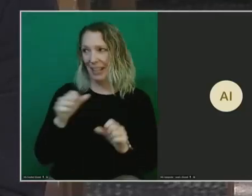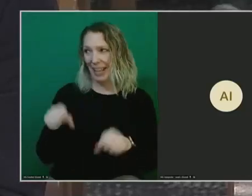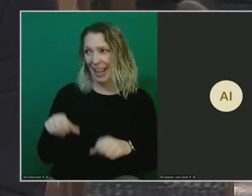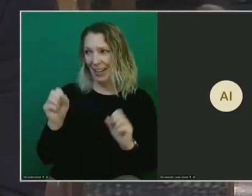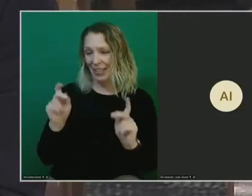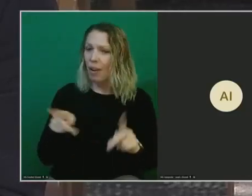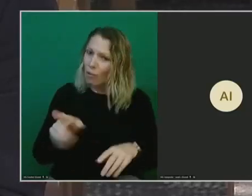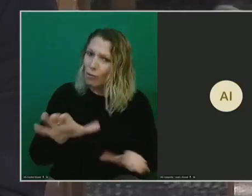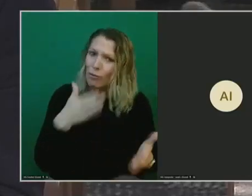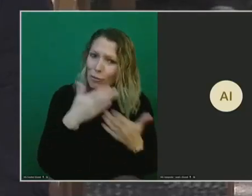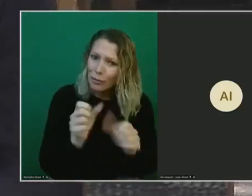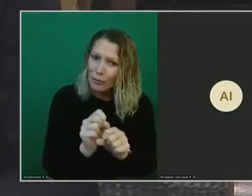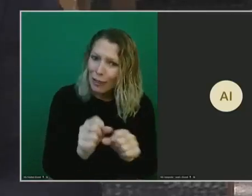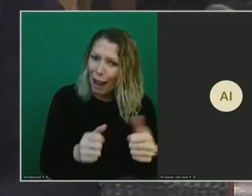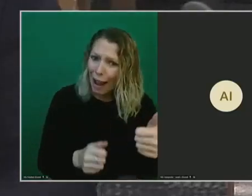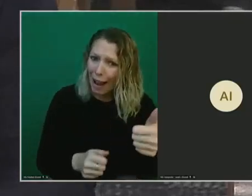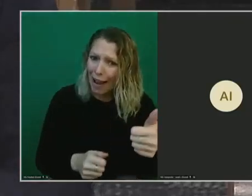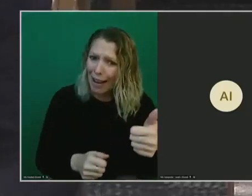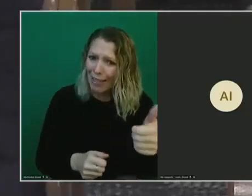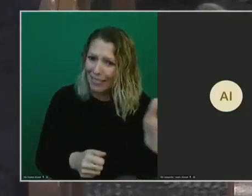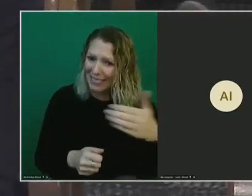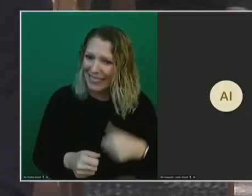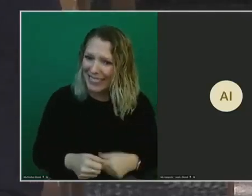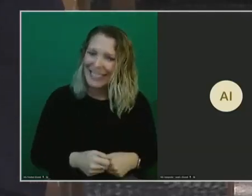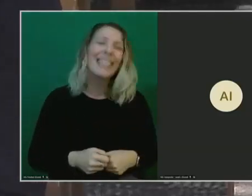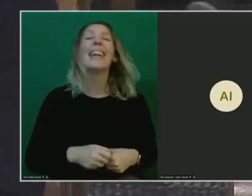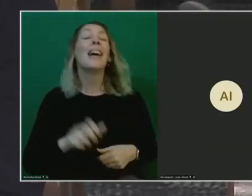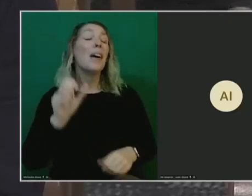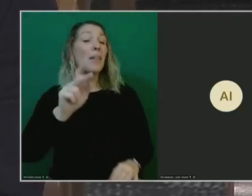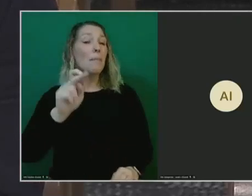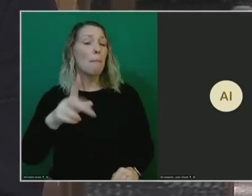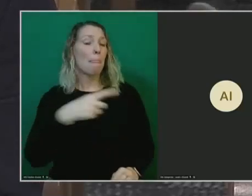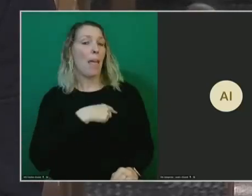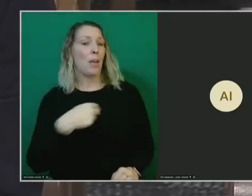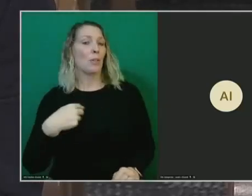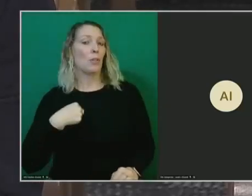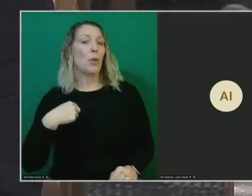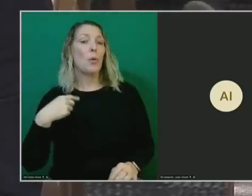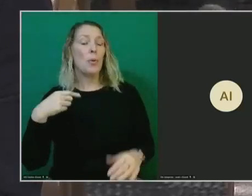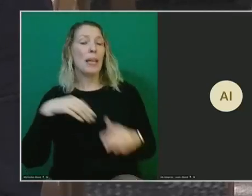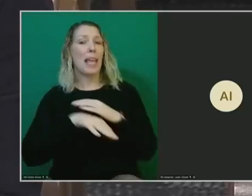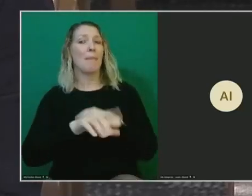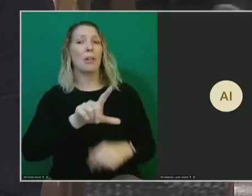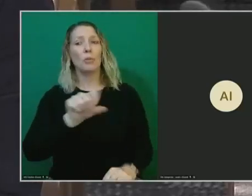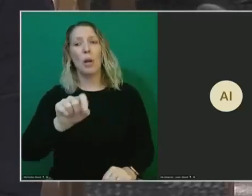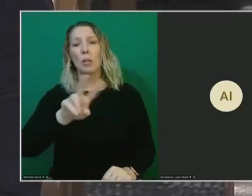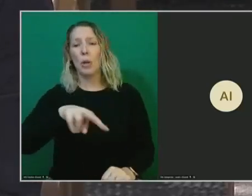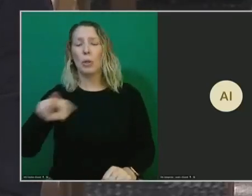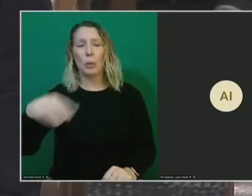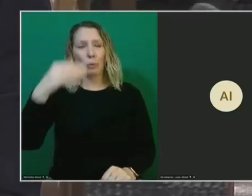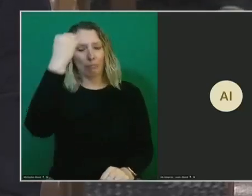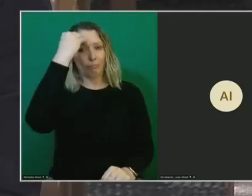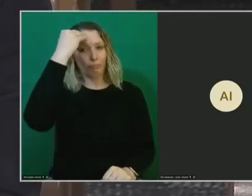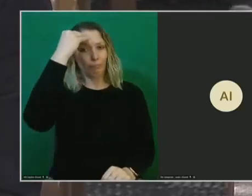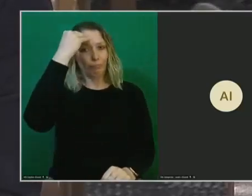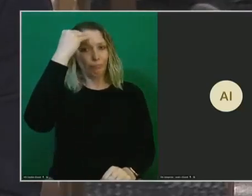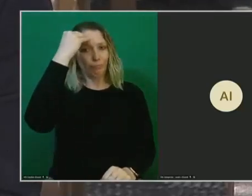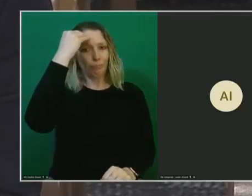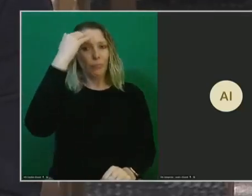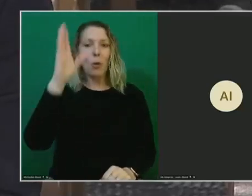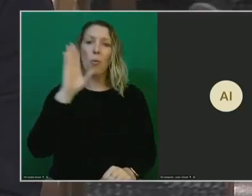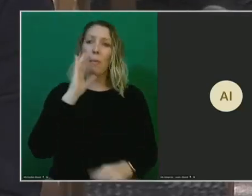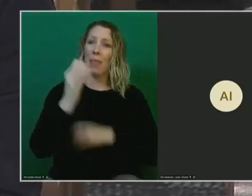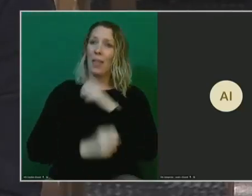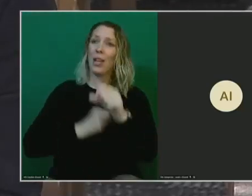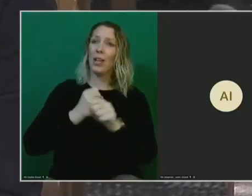you're doing a good job. Right. OK. So we came into 2022 well aware that it would be the year that the United